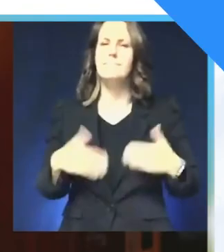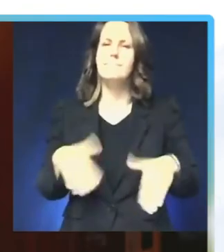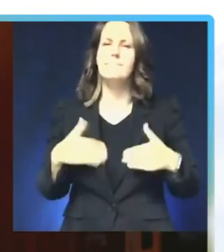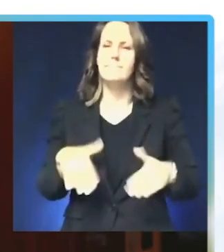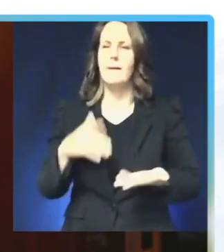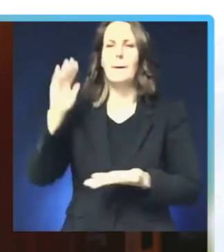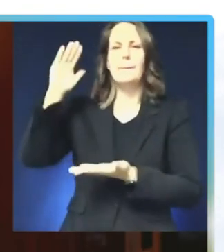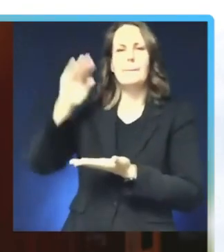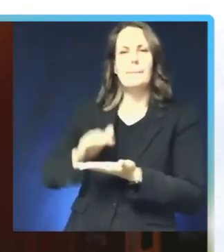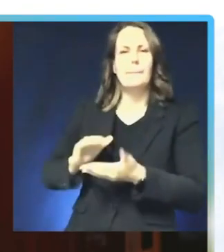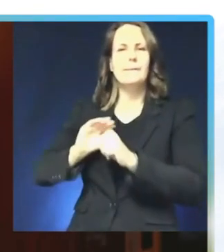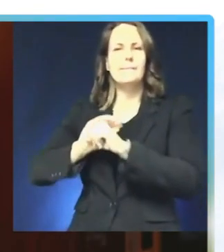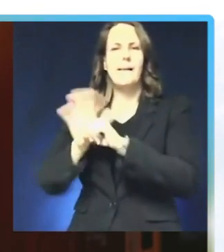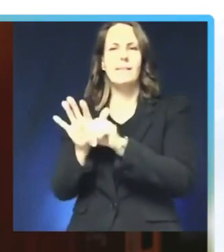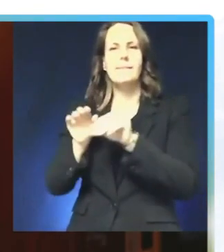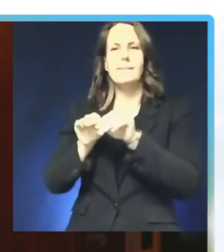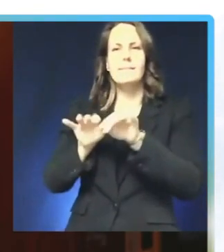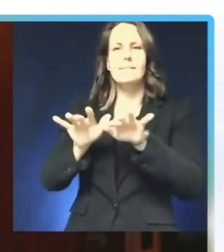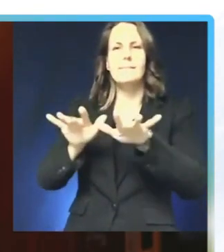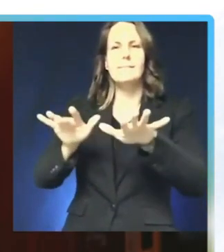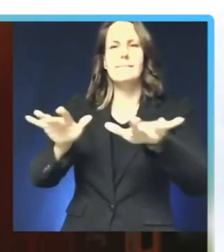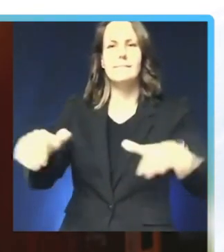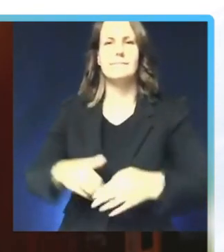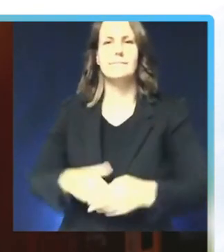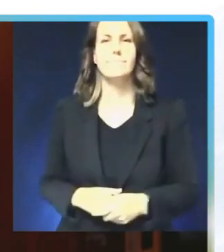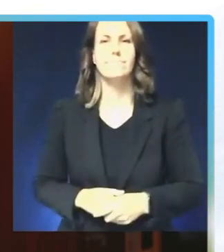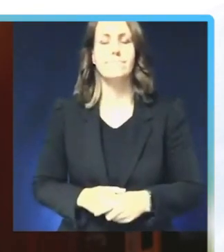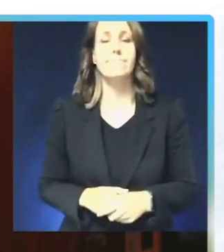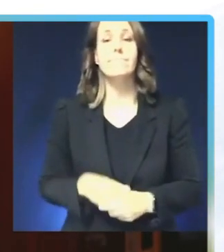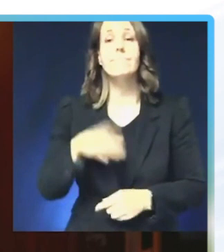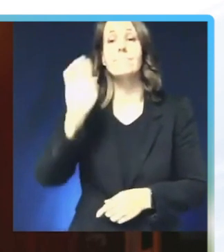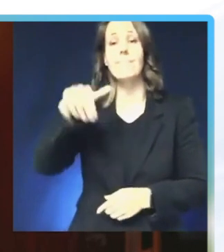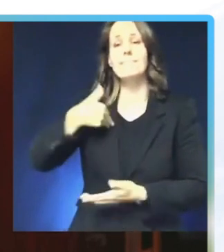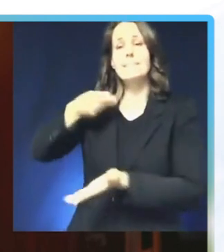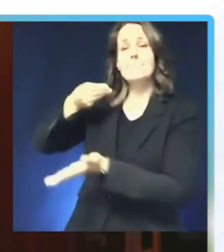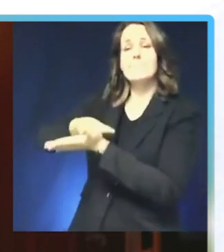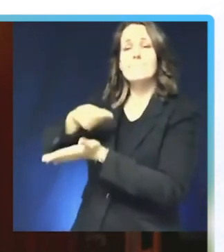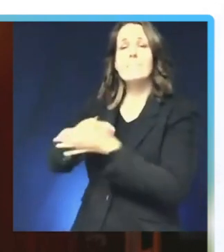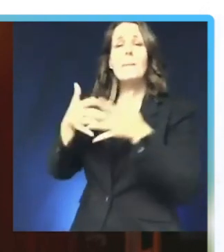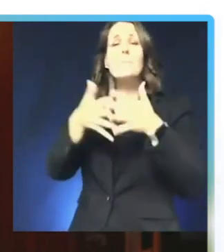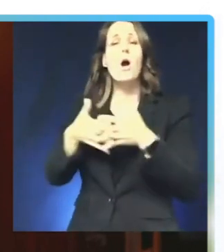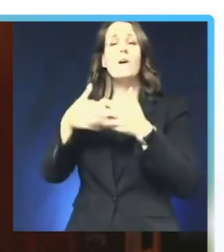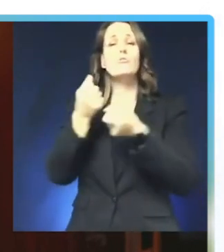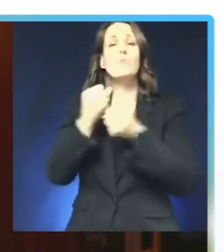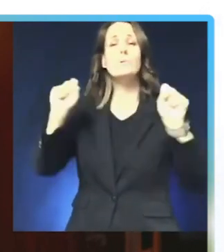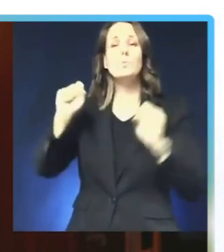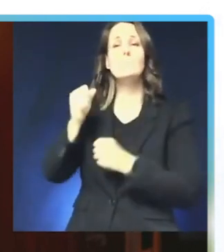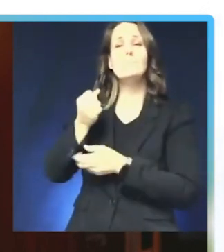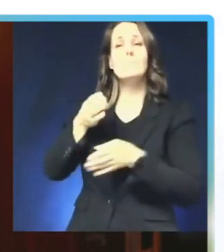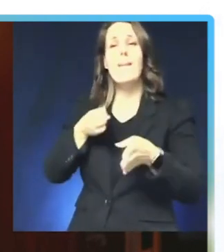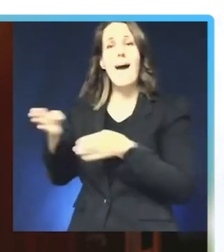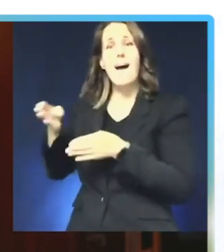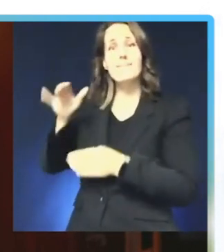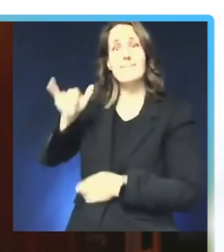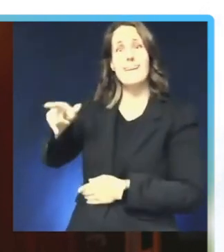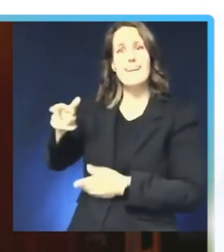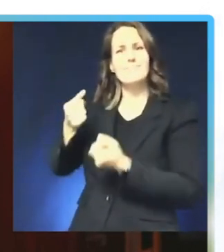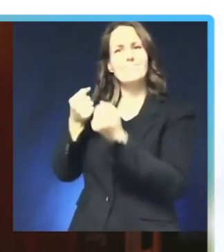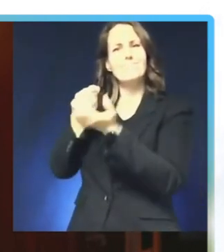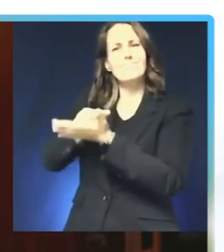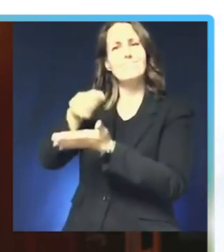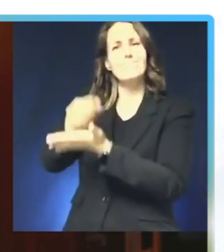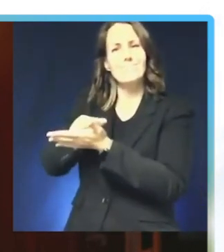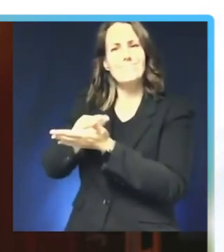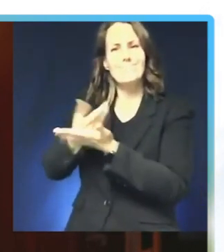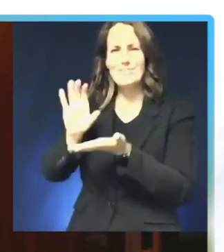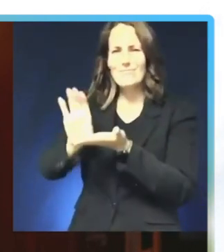Just this week, we were glad to announce more than $70 million of our American Rescue Plan Act funds went